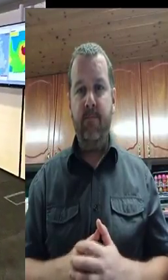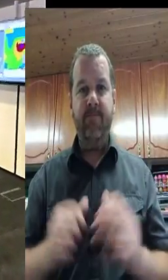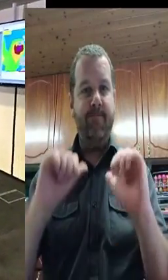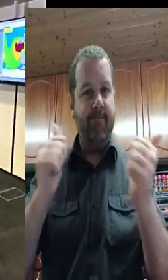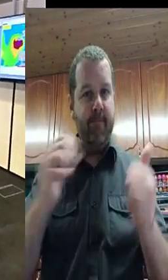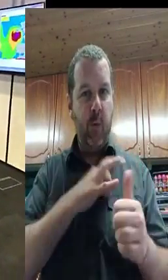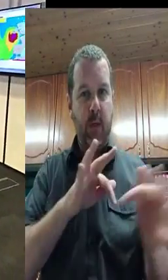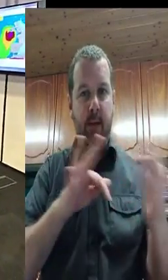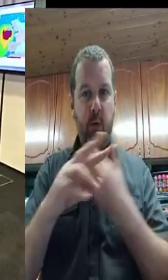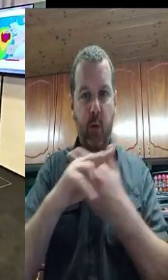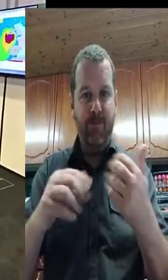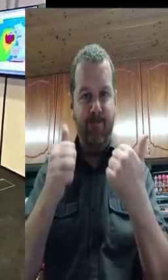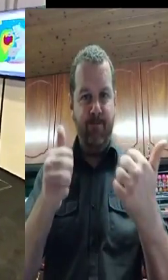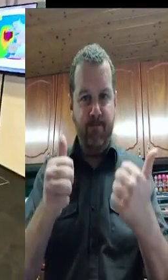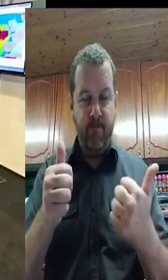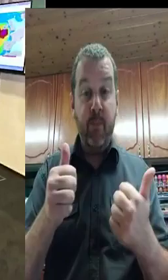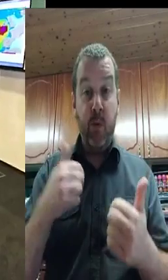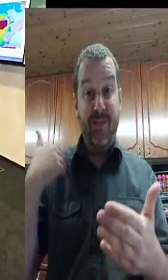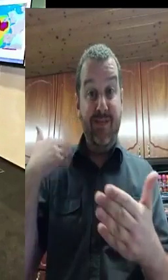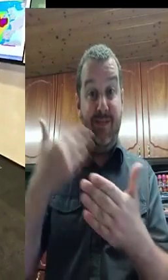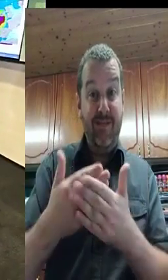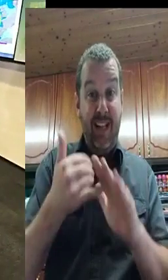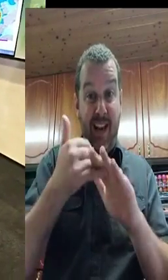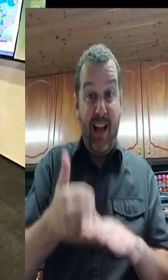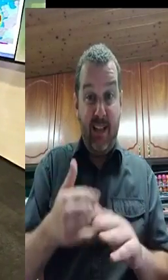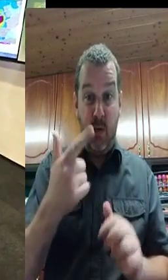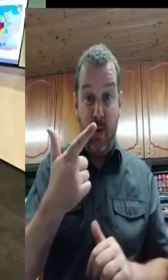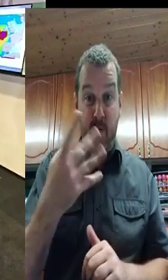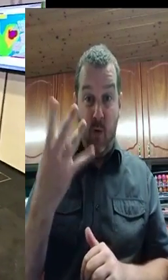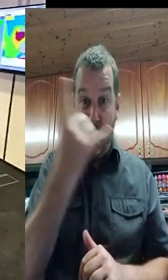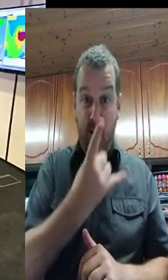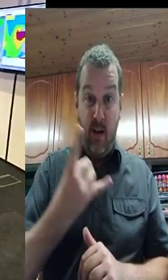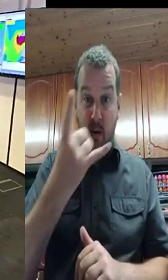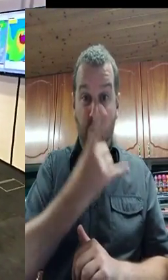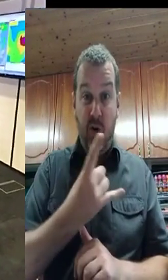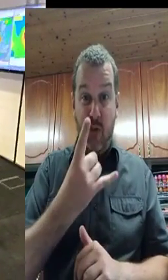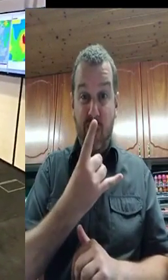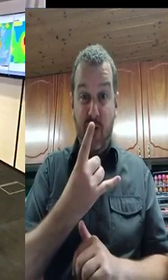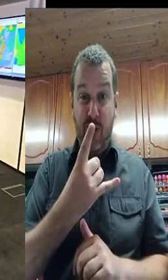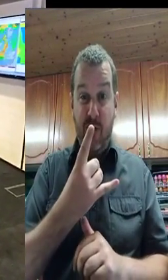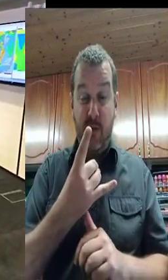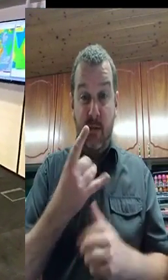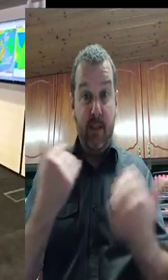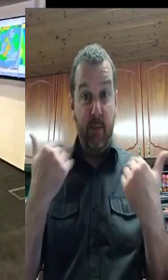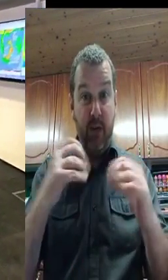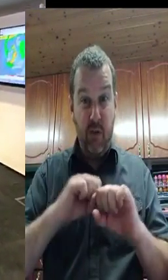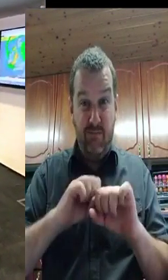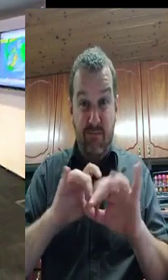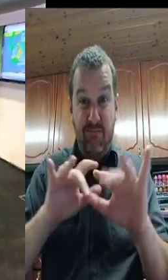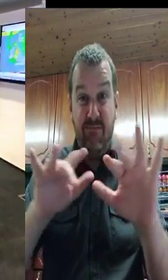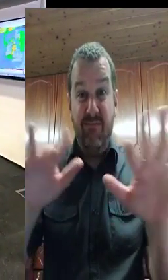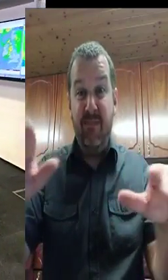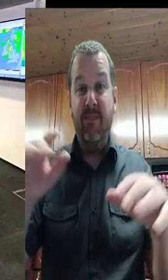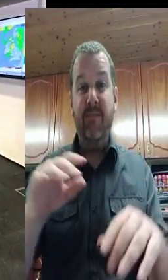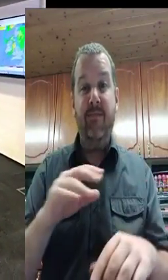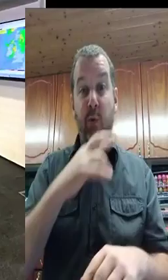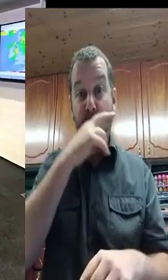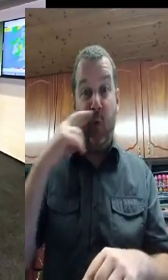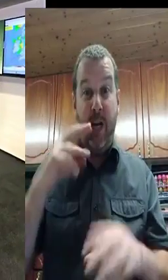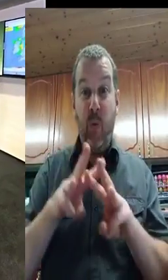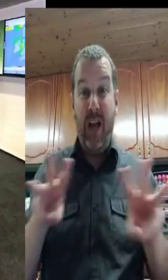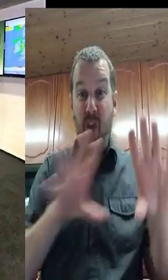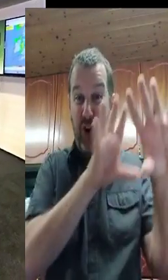with clients as well will be had. We ask that no unnecessarily travel is taken, that if you have